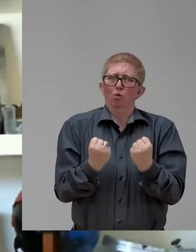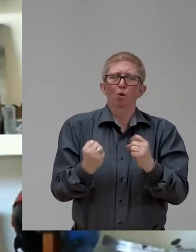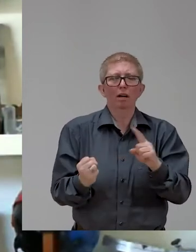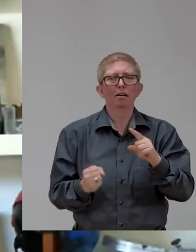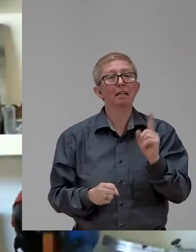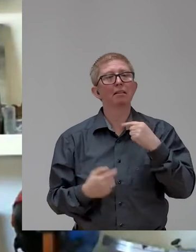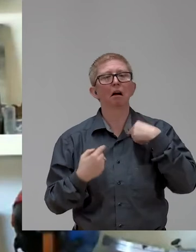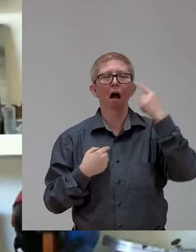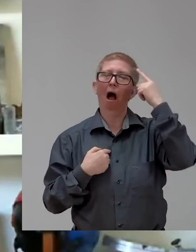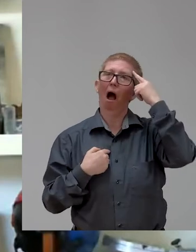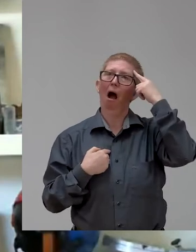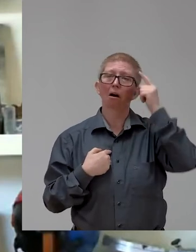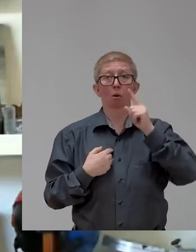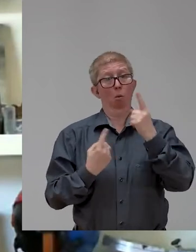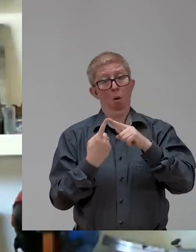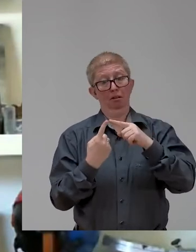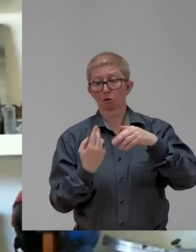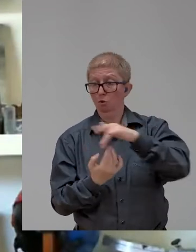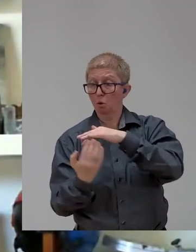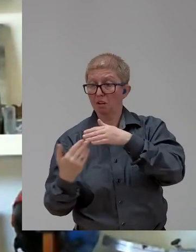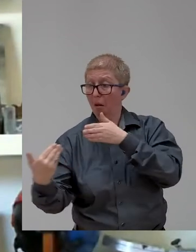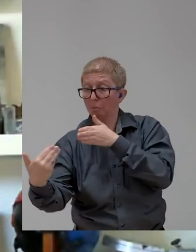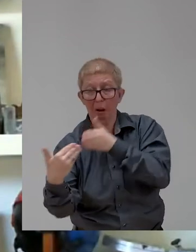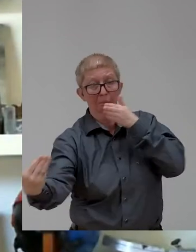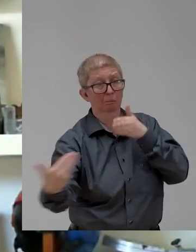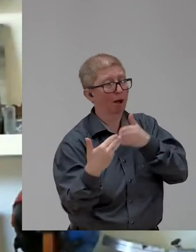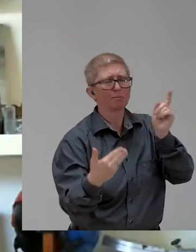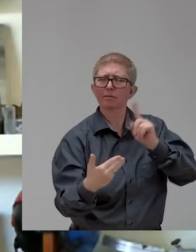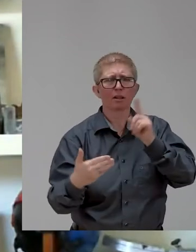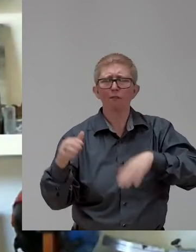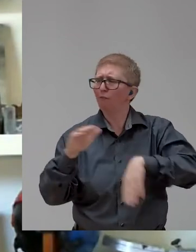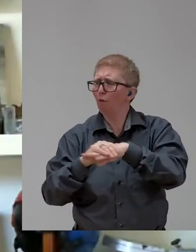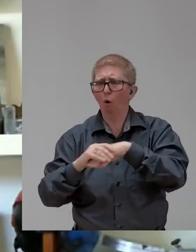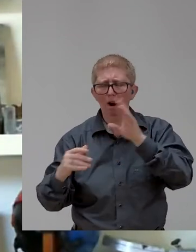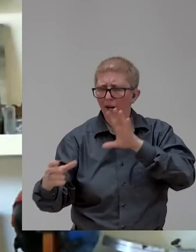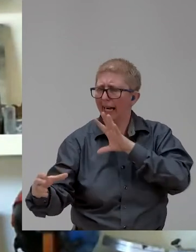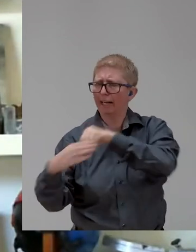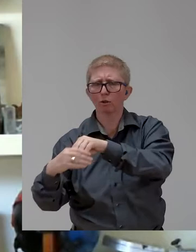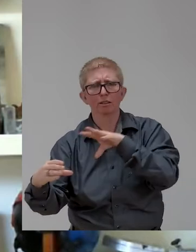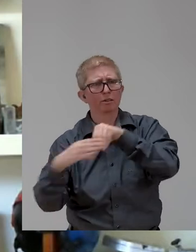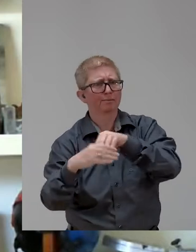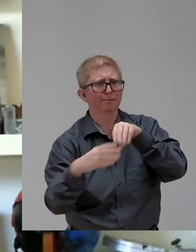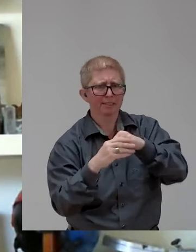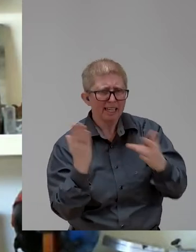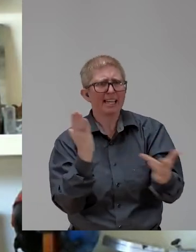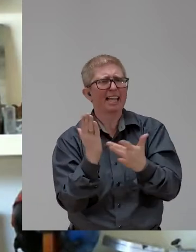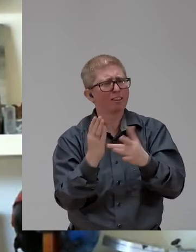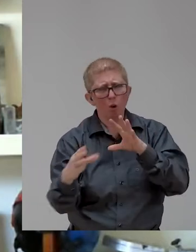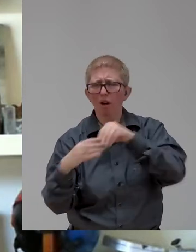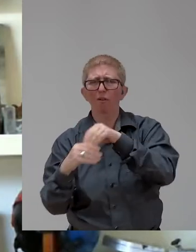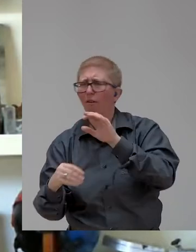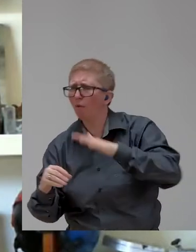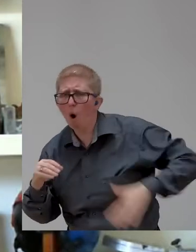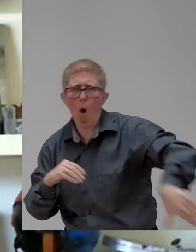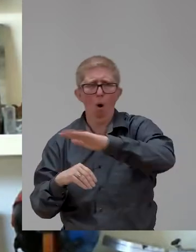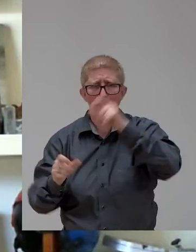gaps, rather, fully inclusive and accessible in advance for people with disabilities. And we will achieve